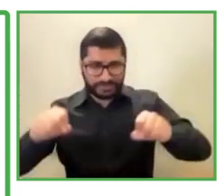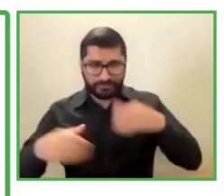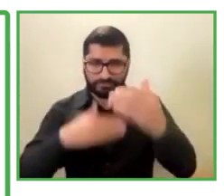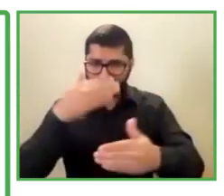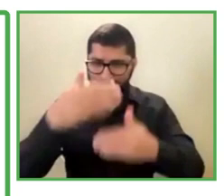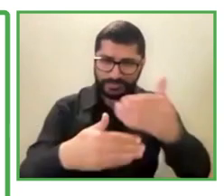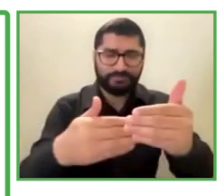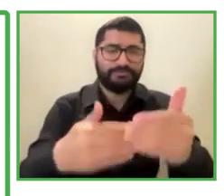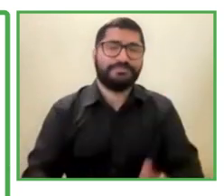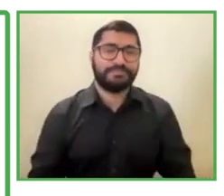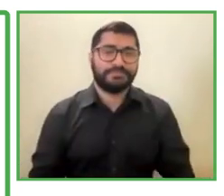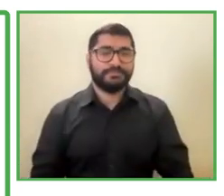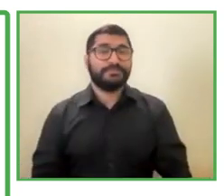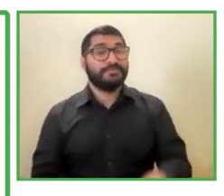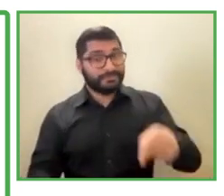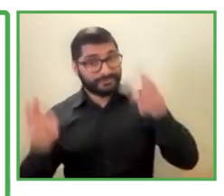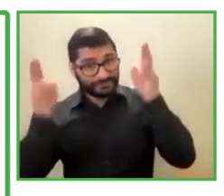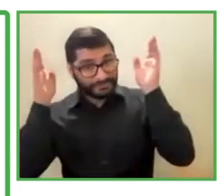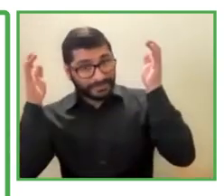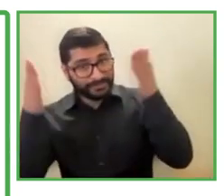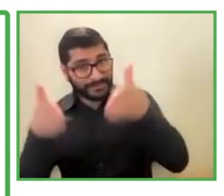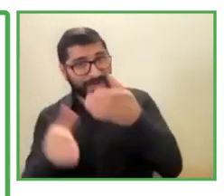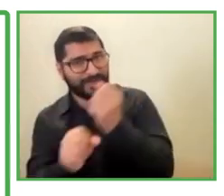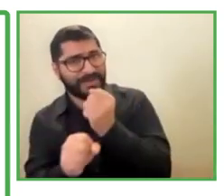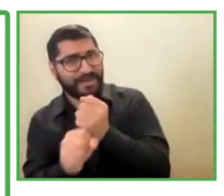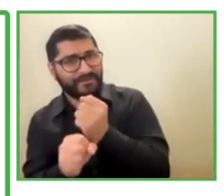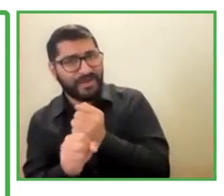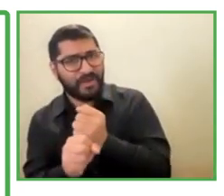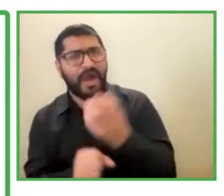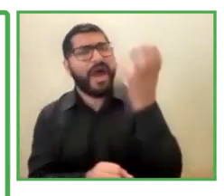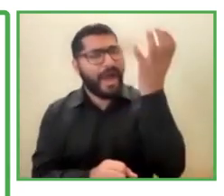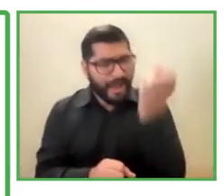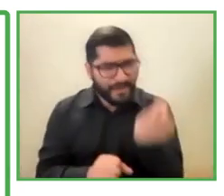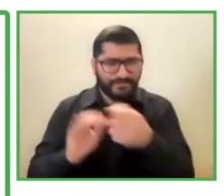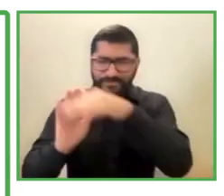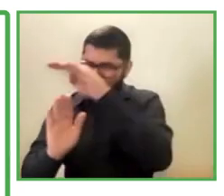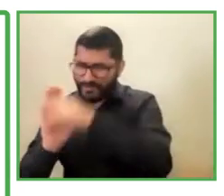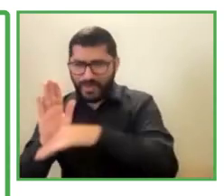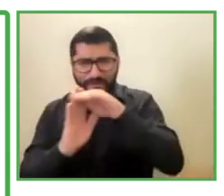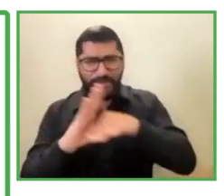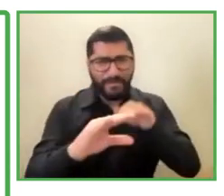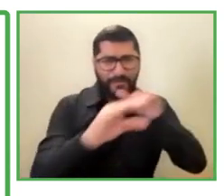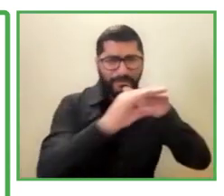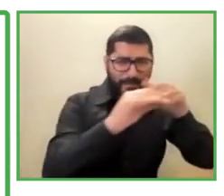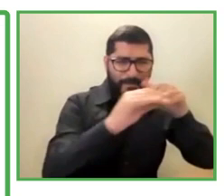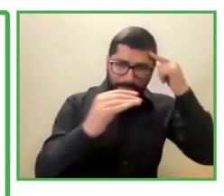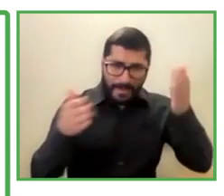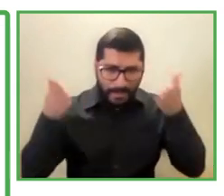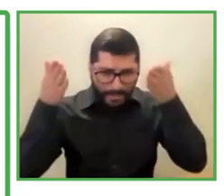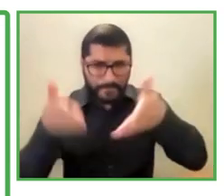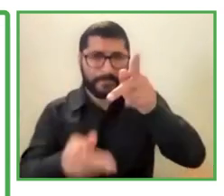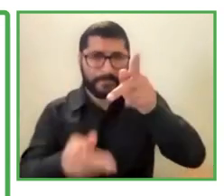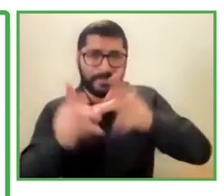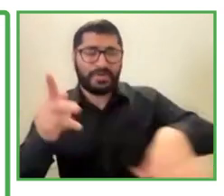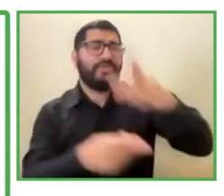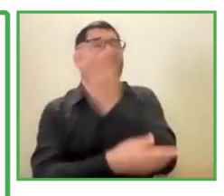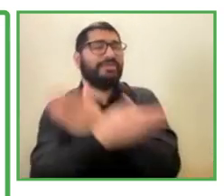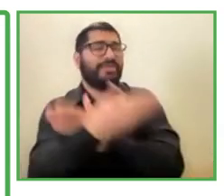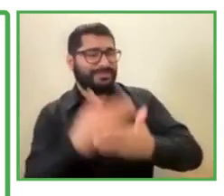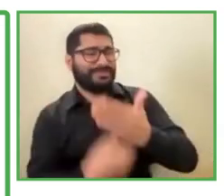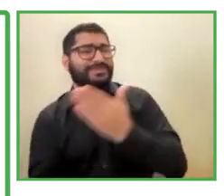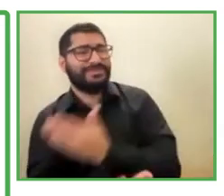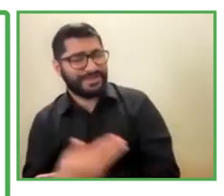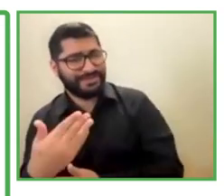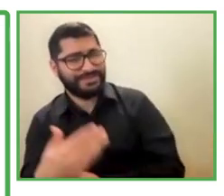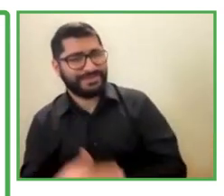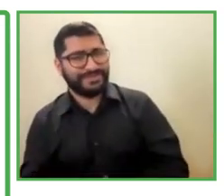Employees with Disabilities, which means that people, those who are on bench or a free pool means when there are no projects, etc. How is